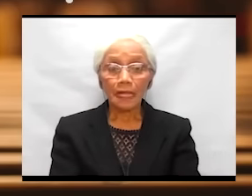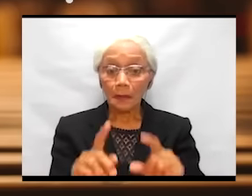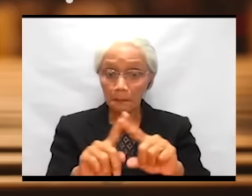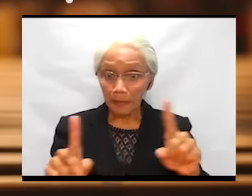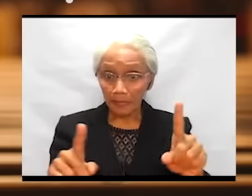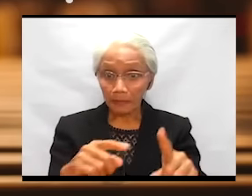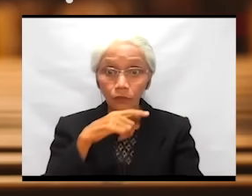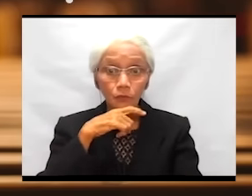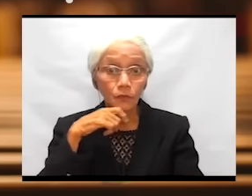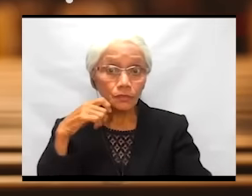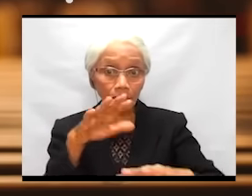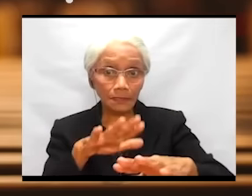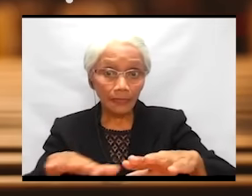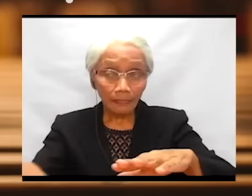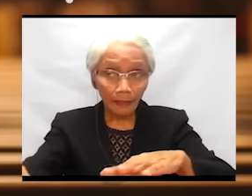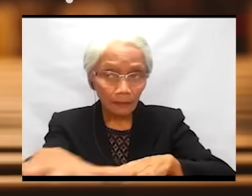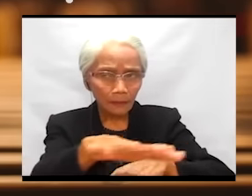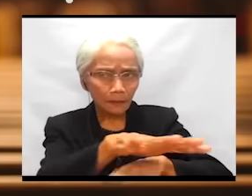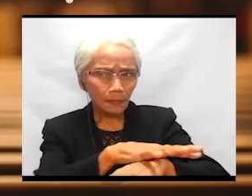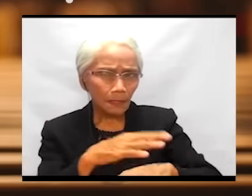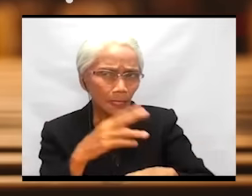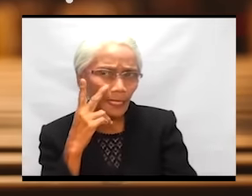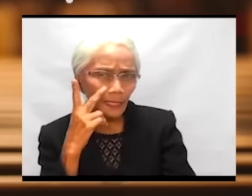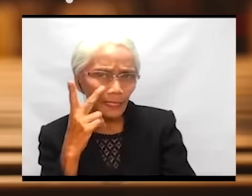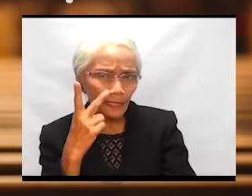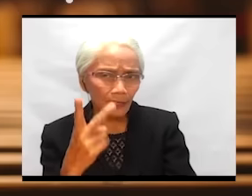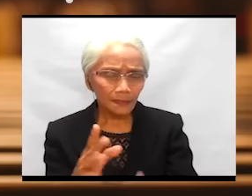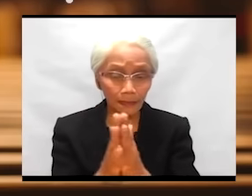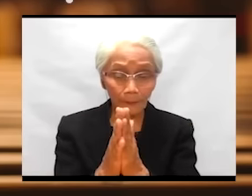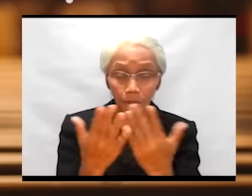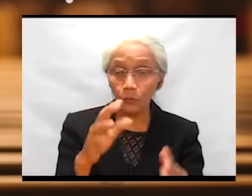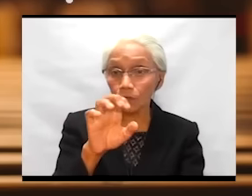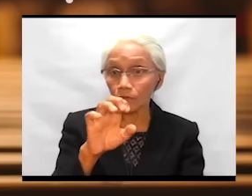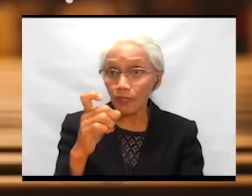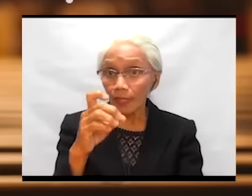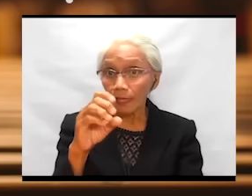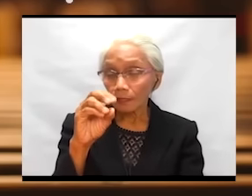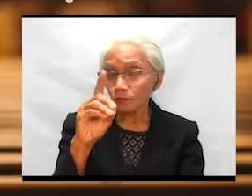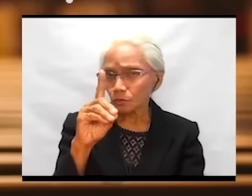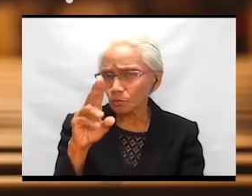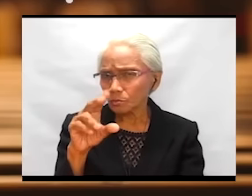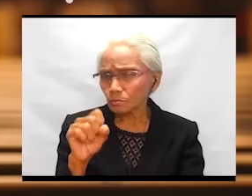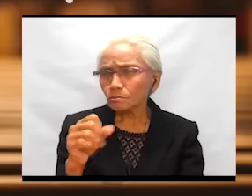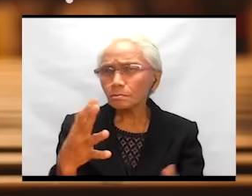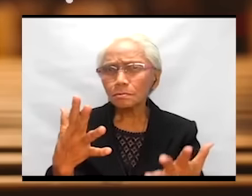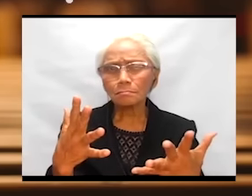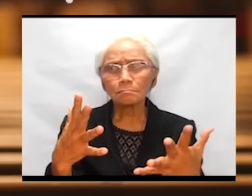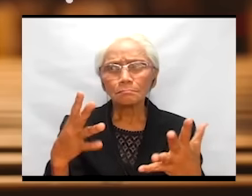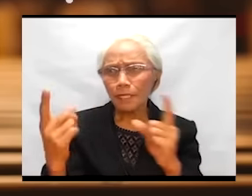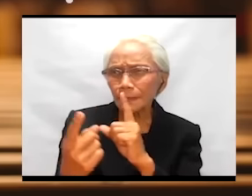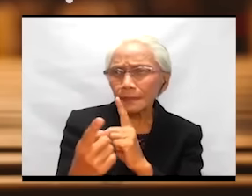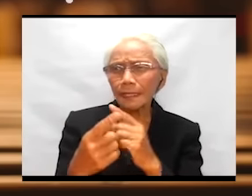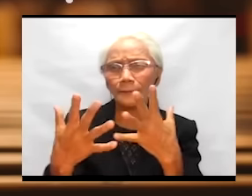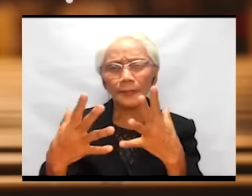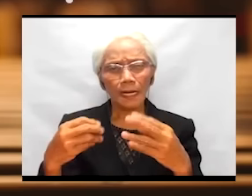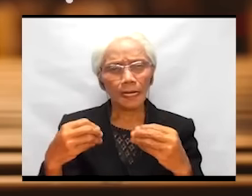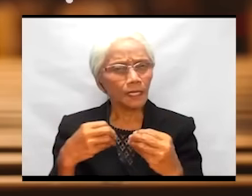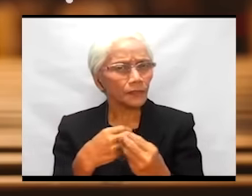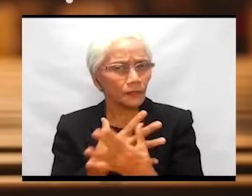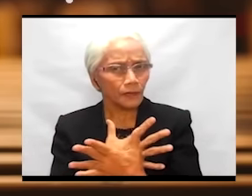But in the desert, as we saw in the book of Exodus, they encountered threats,